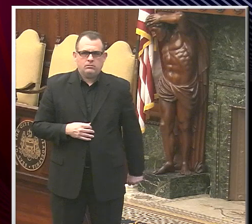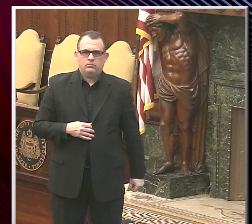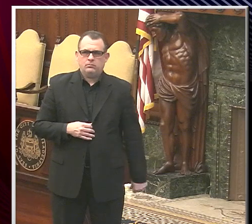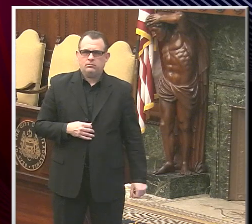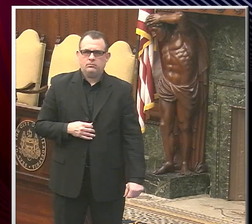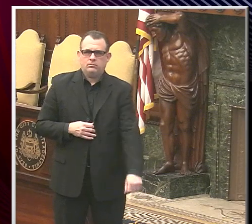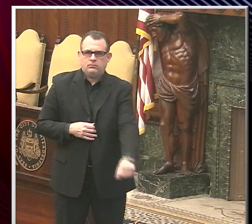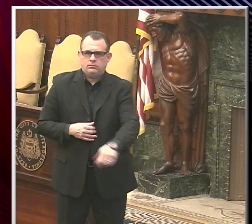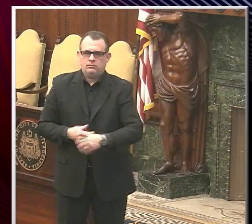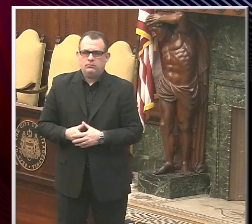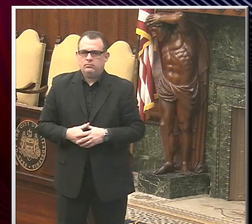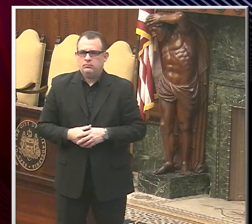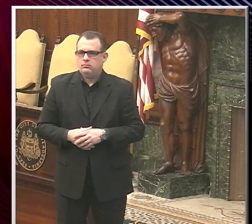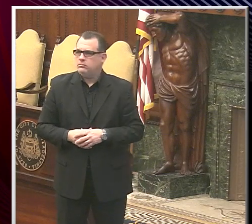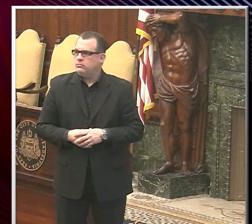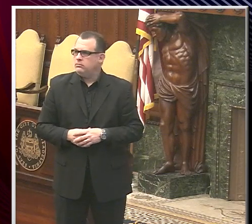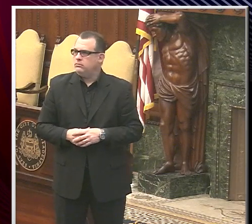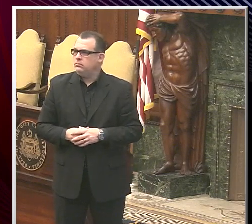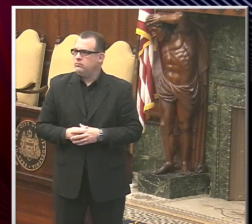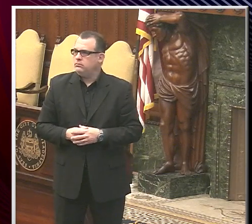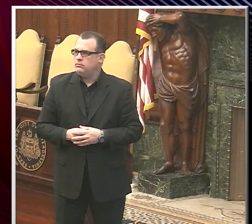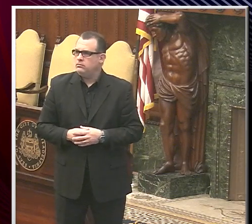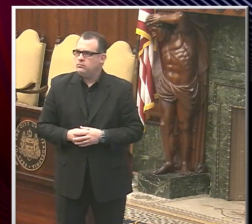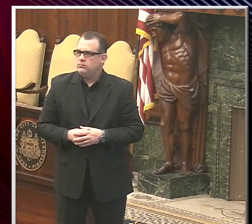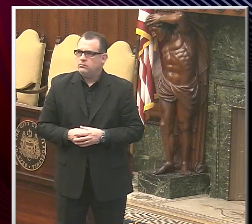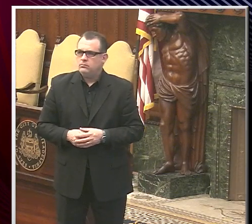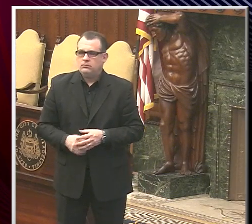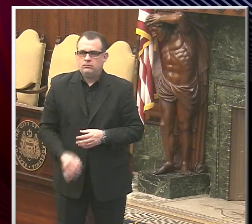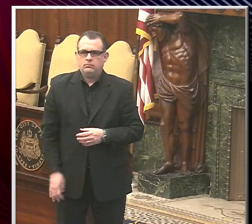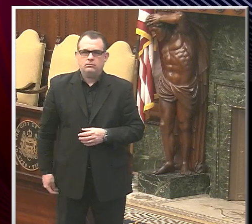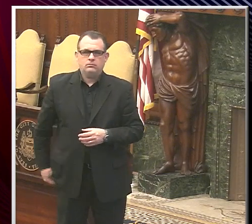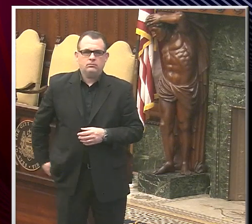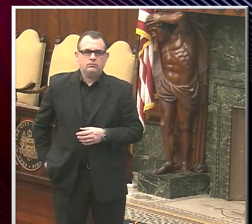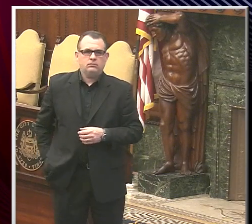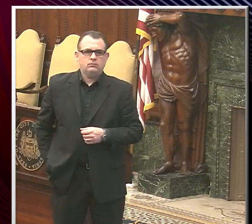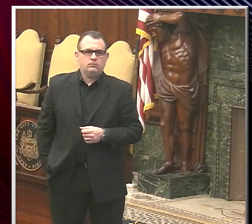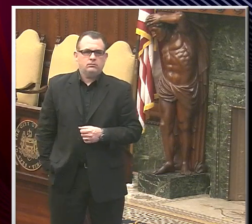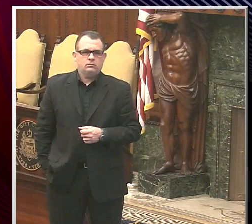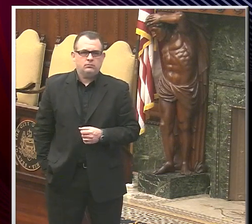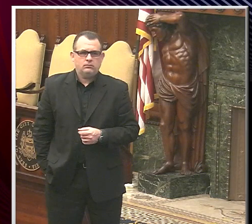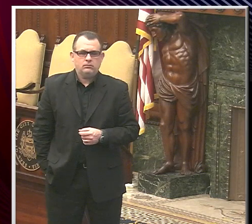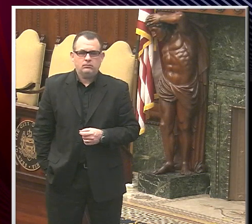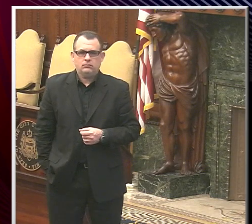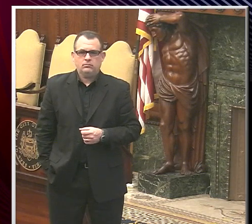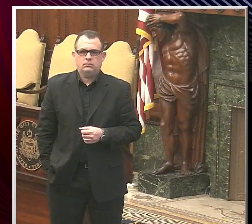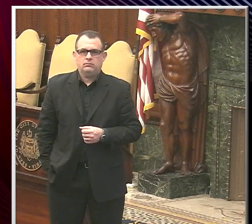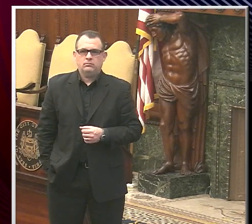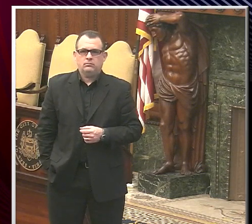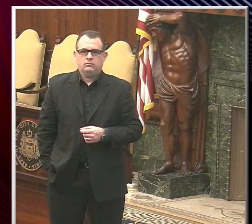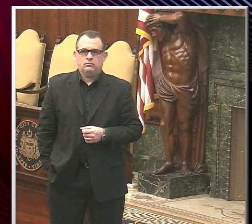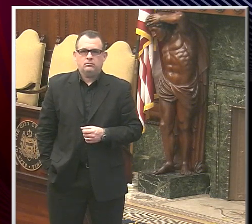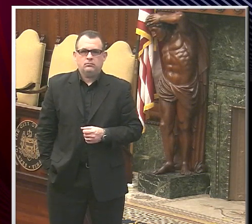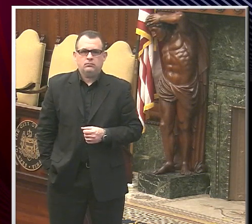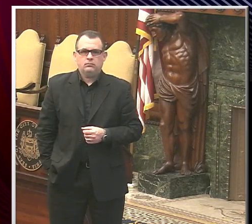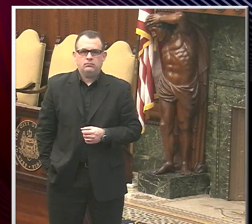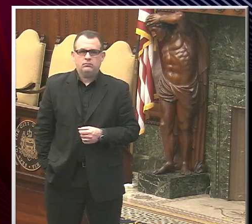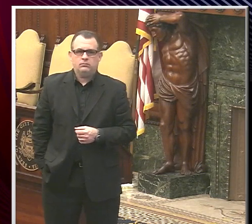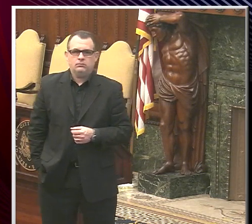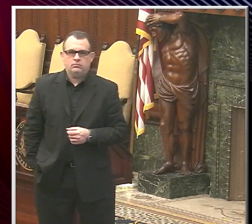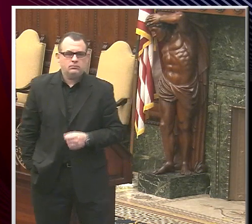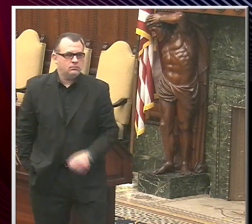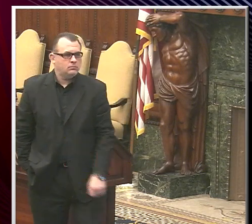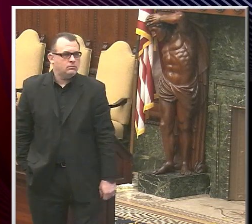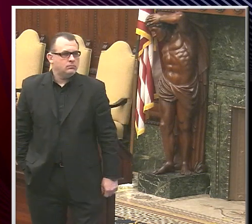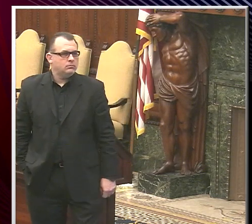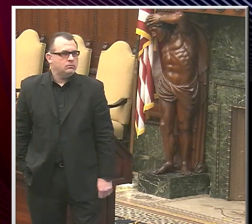seguros de entrar a las escuelas sin ser vacunados. Ahora con la incorporación del hospital de niños para este proceso, ¿creen que